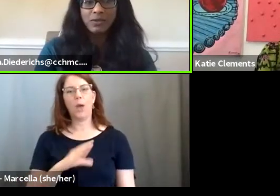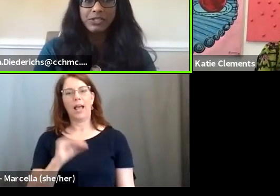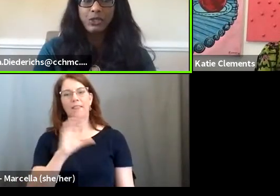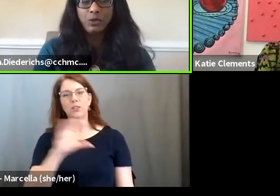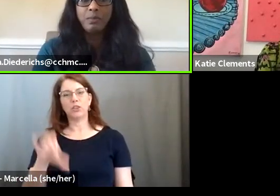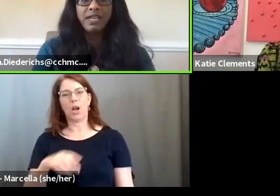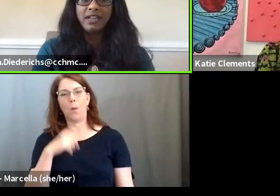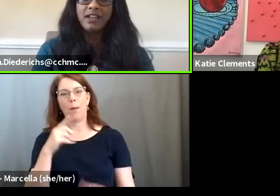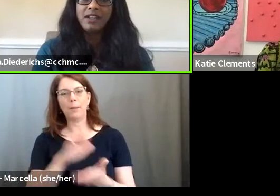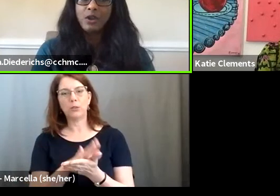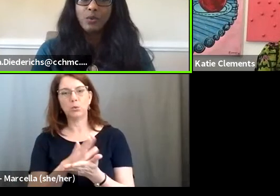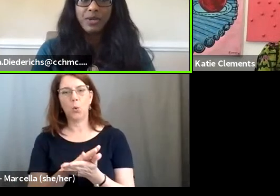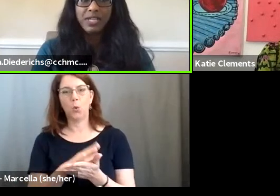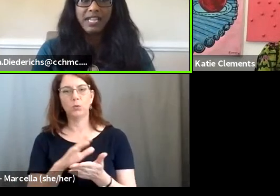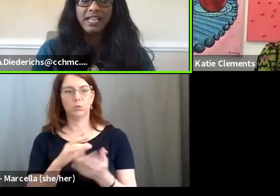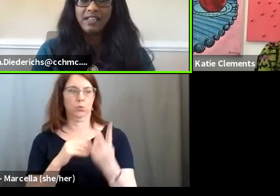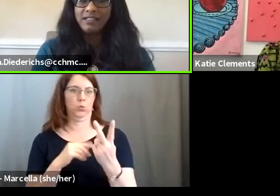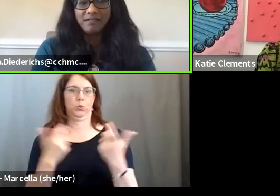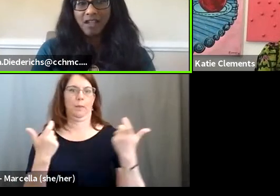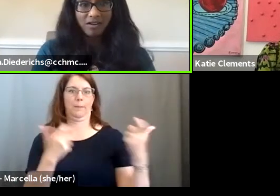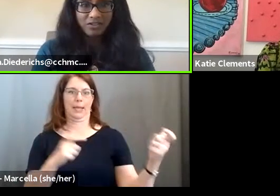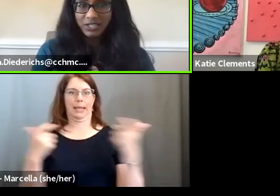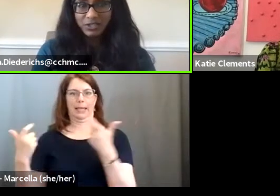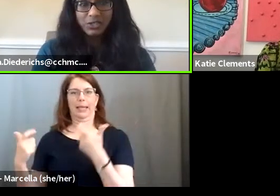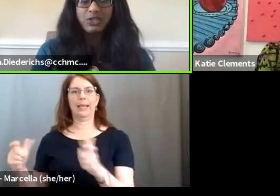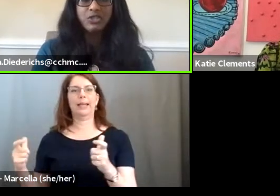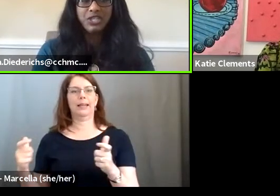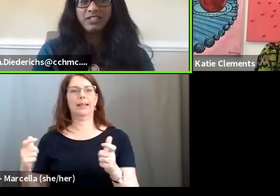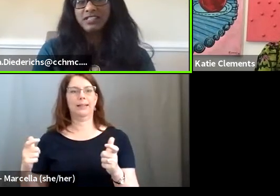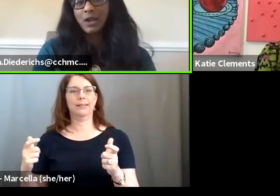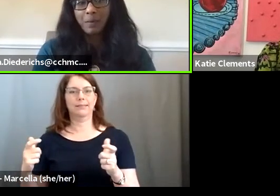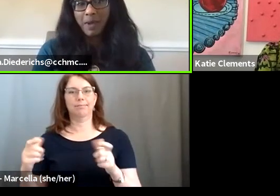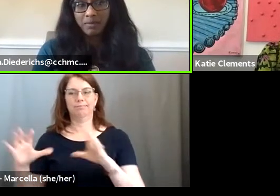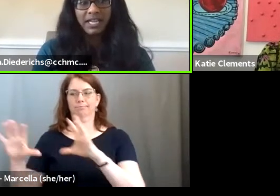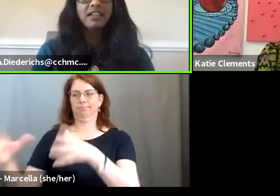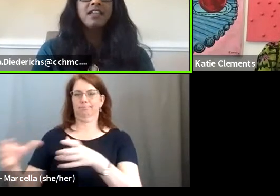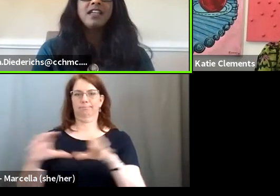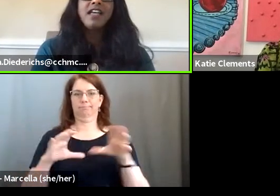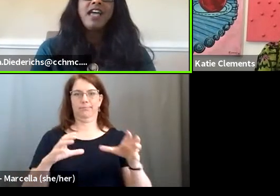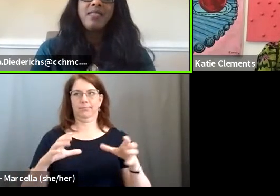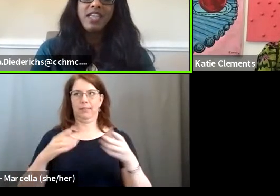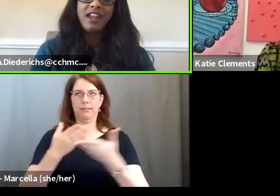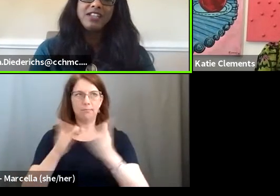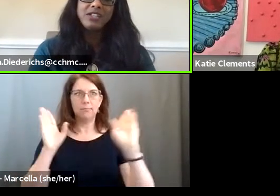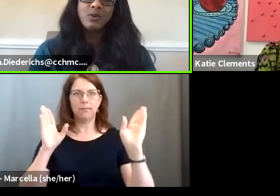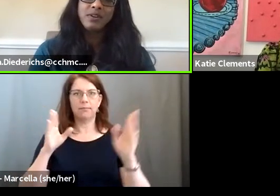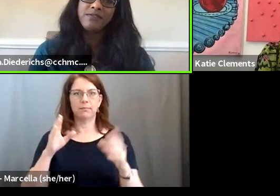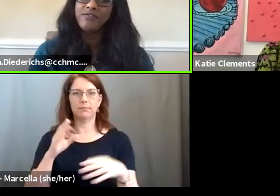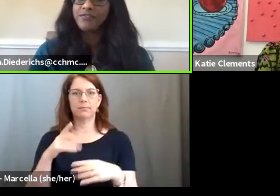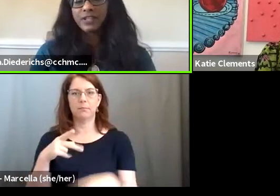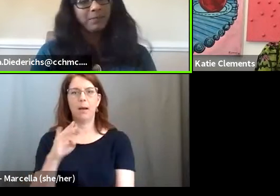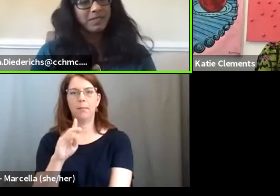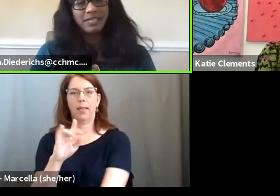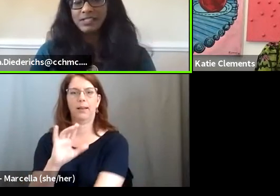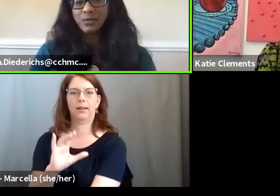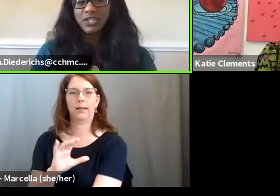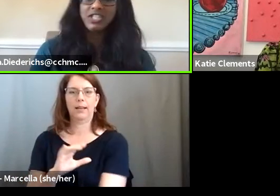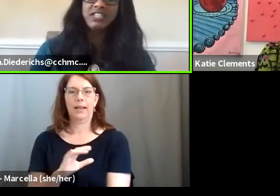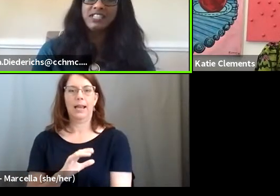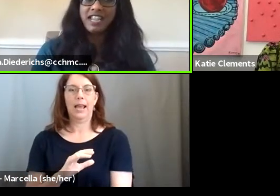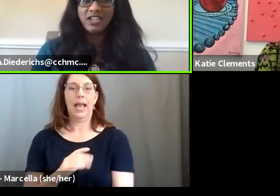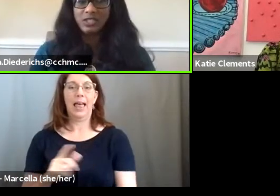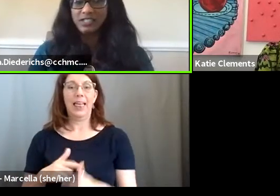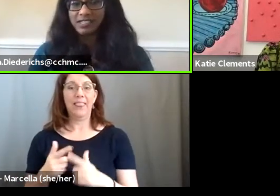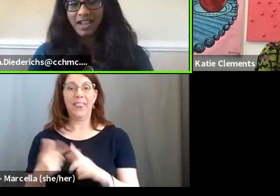public schools, two big, really large institutions that were public. And then I sort of flipped and